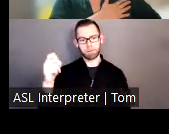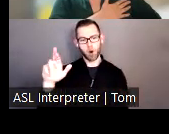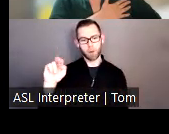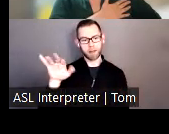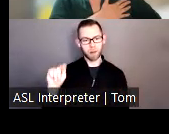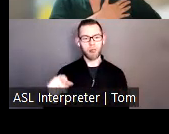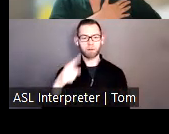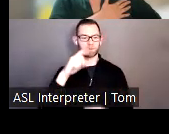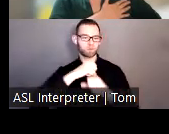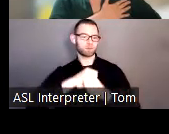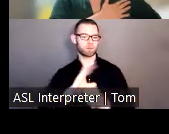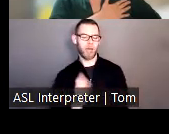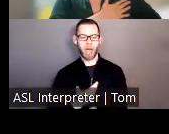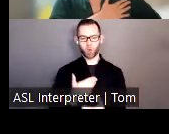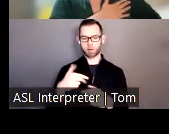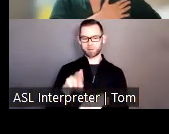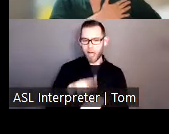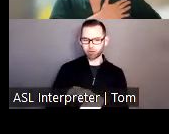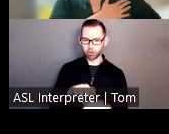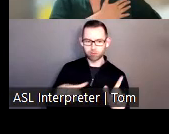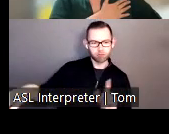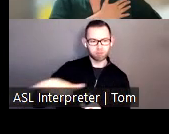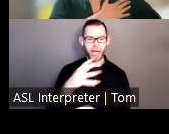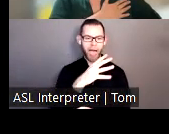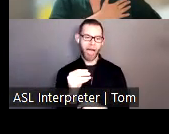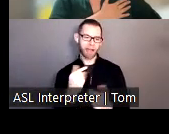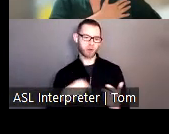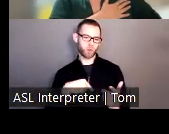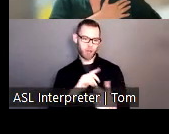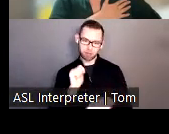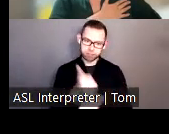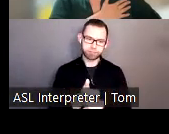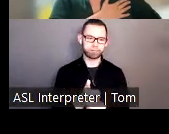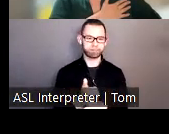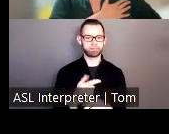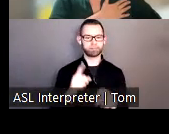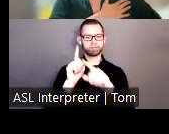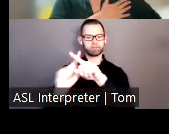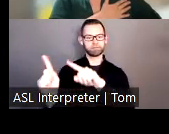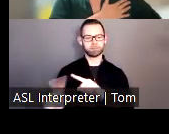environmental and climate law. Next slide, please, Carleen.